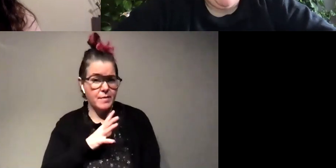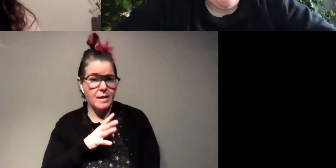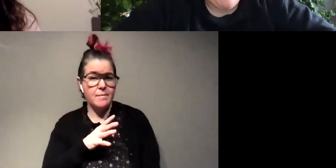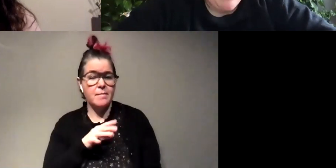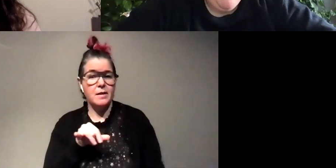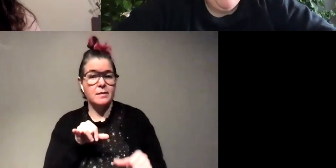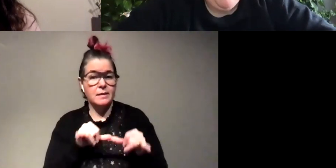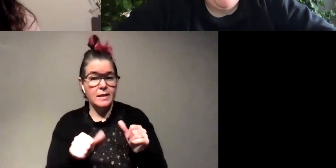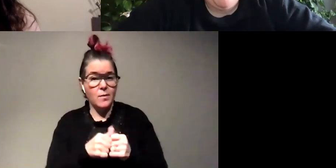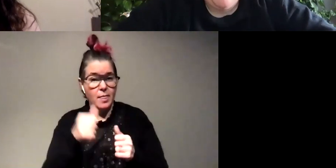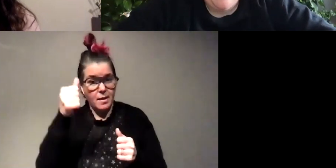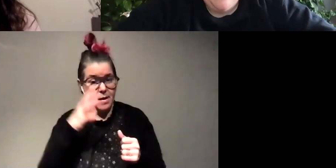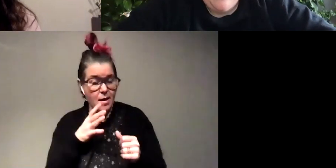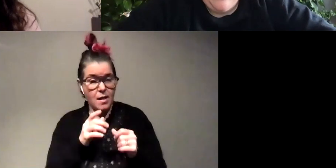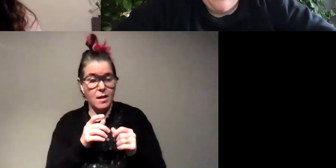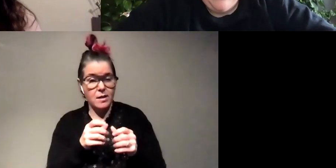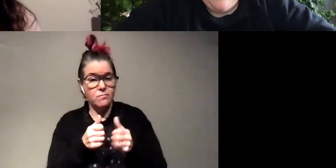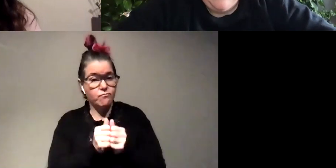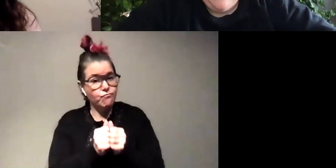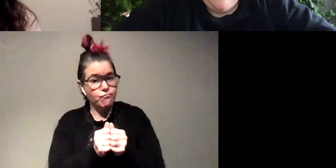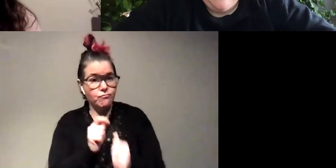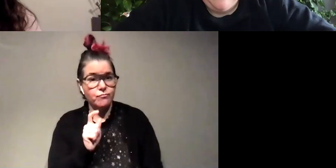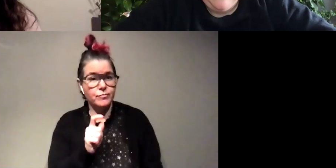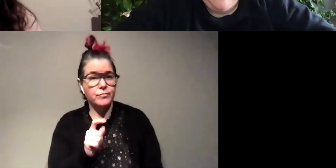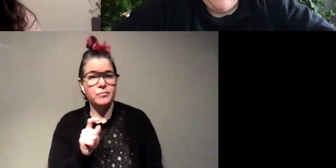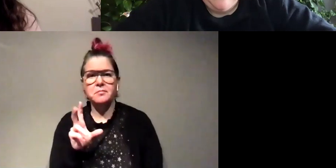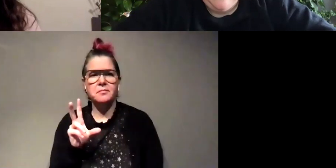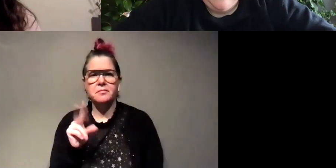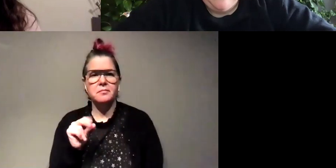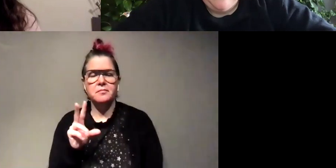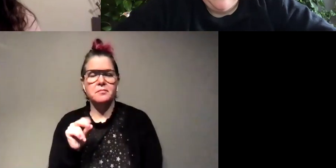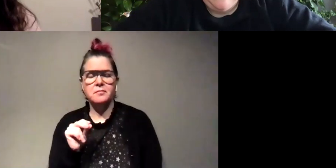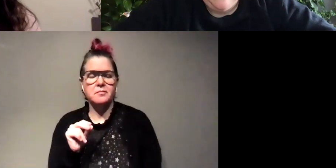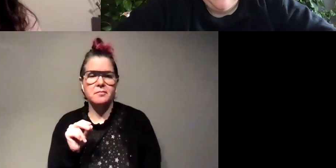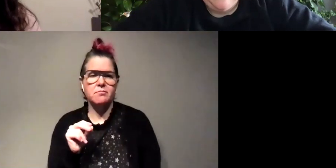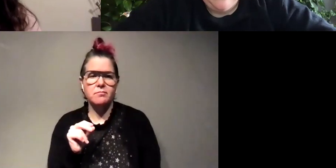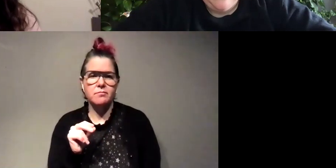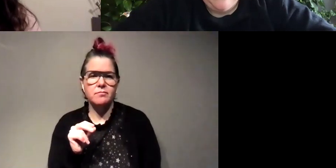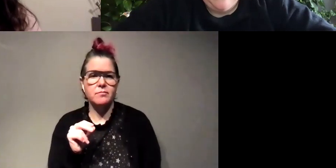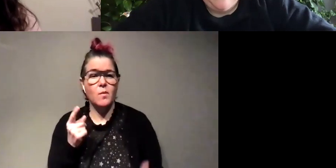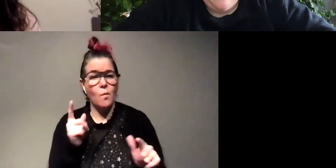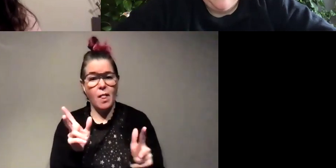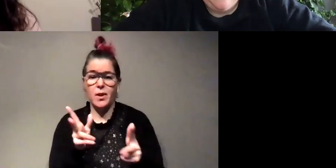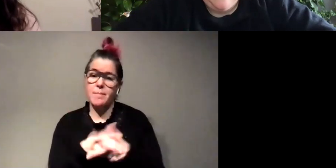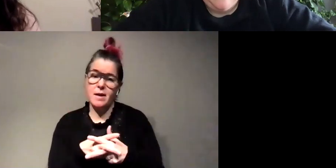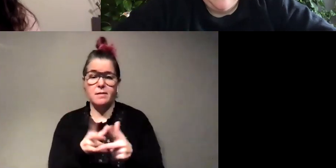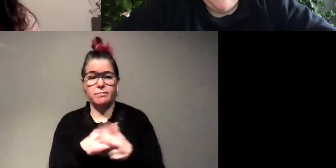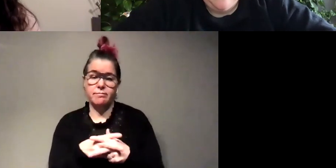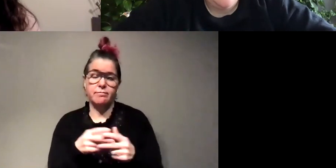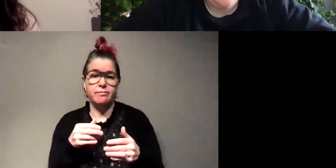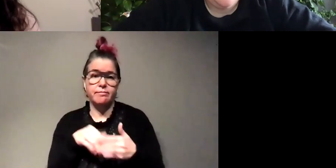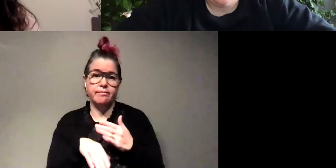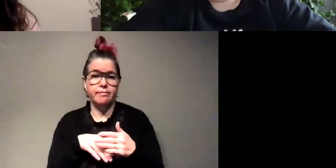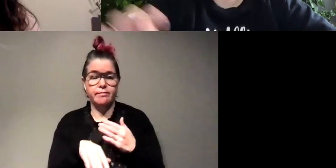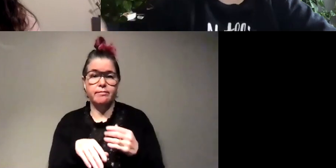for a period of time um no they really just kind of stay while they're mating um so once